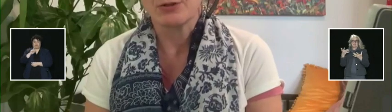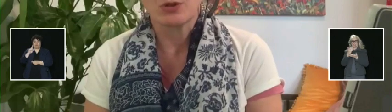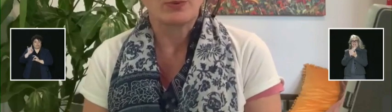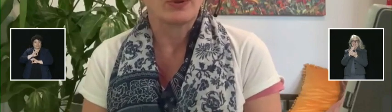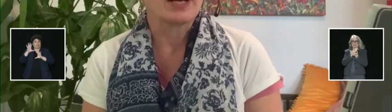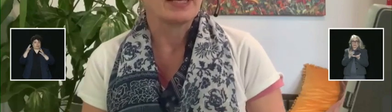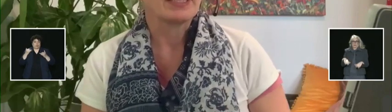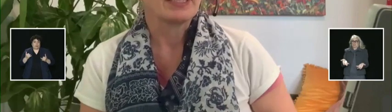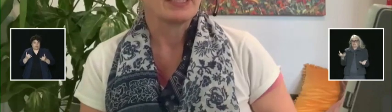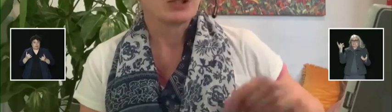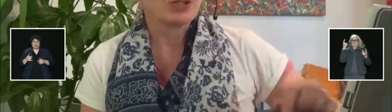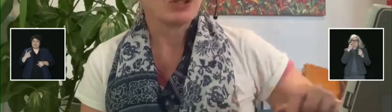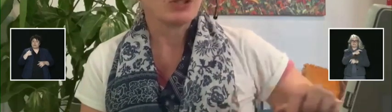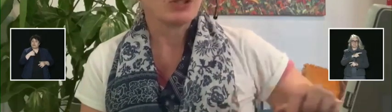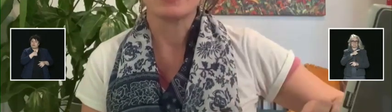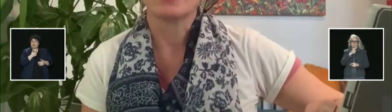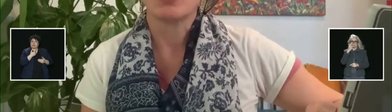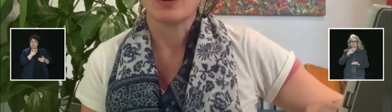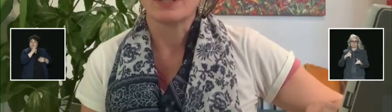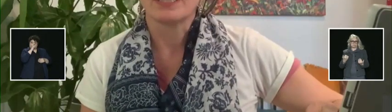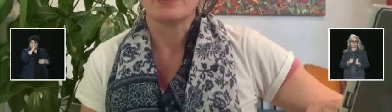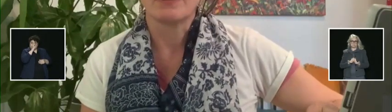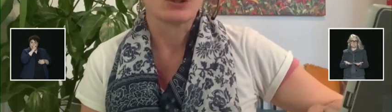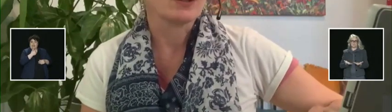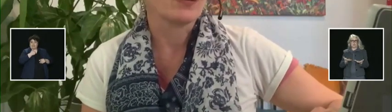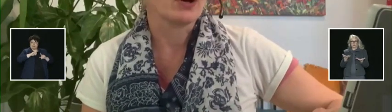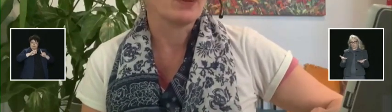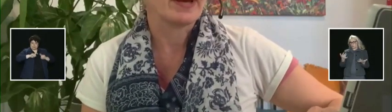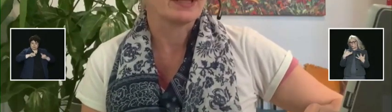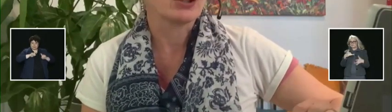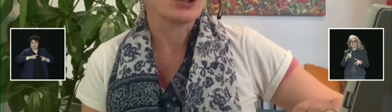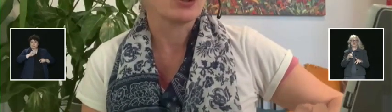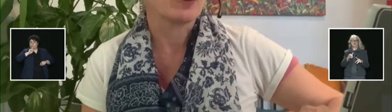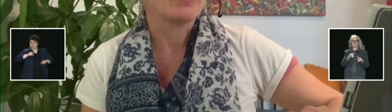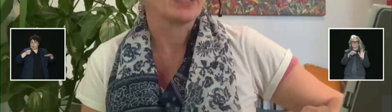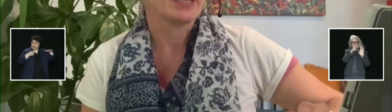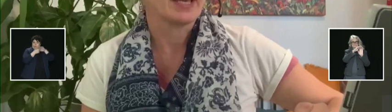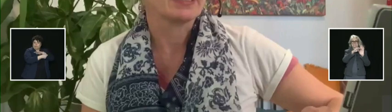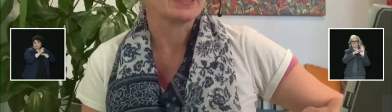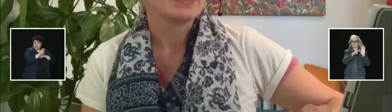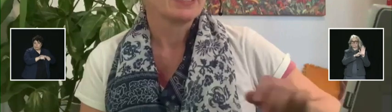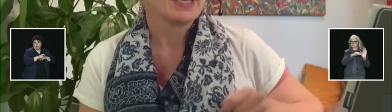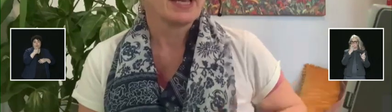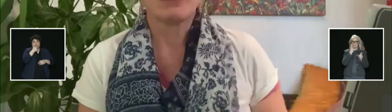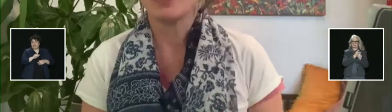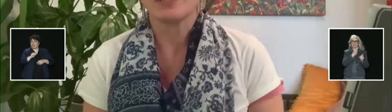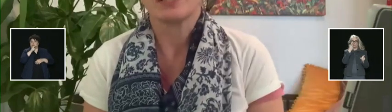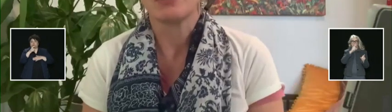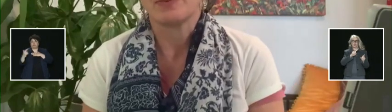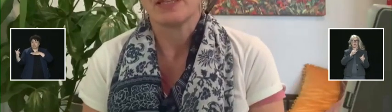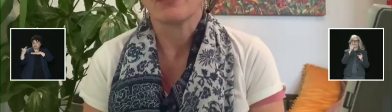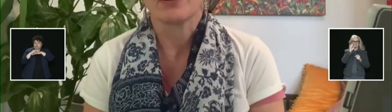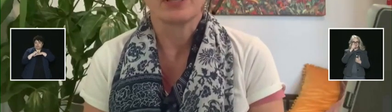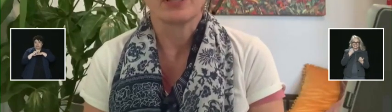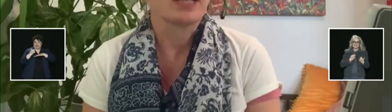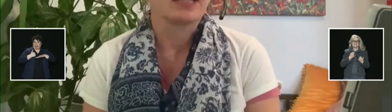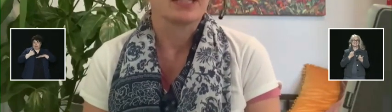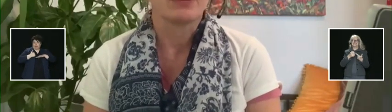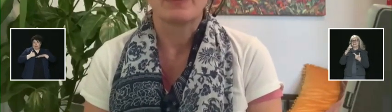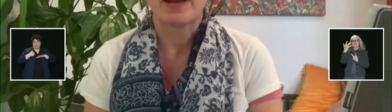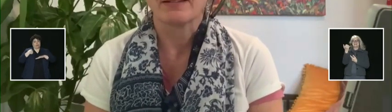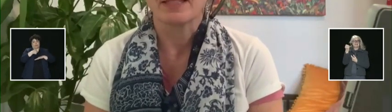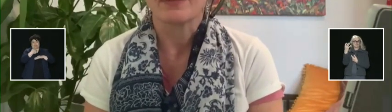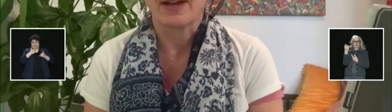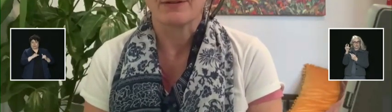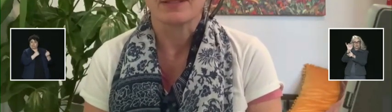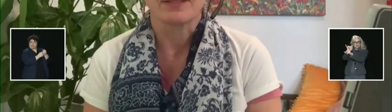meantime, we'll continue to apply stringent testing and quarantine measures for all passengers arriving in Canada, and we'll continue to be there for